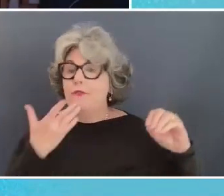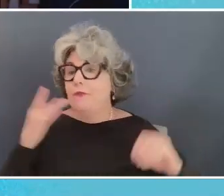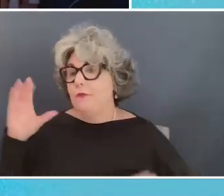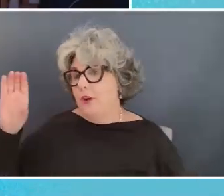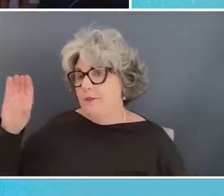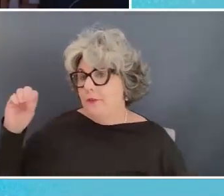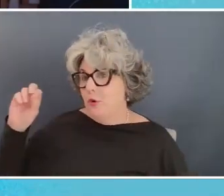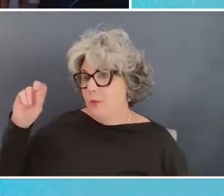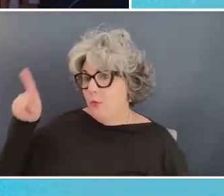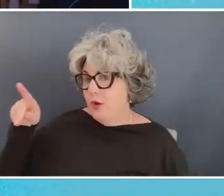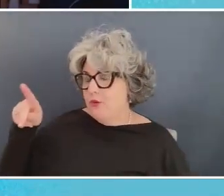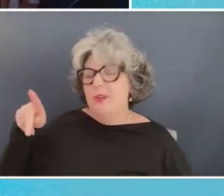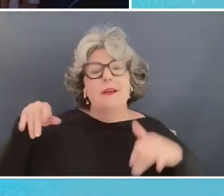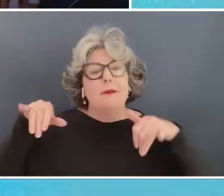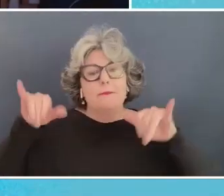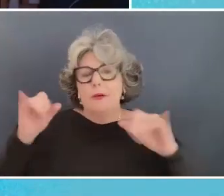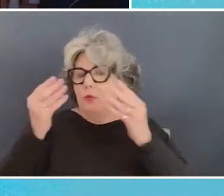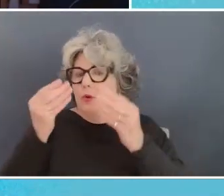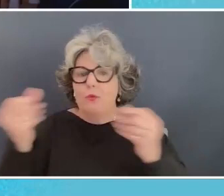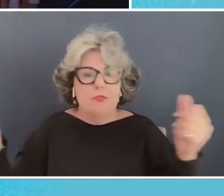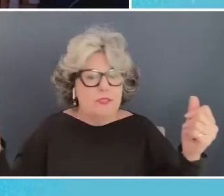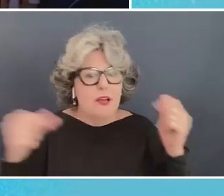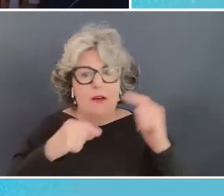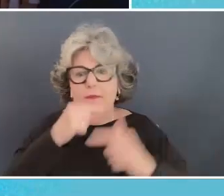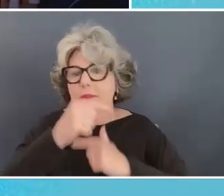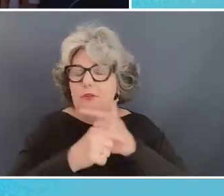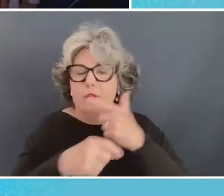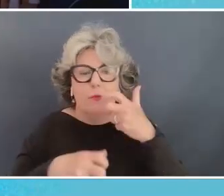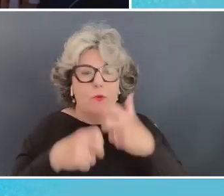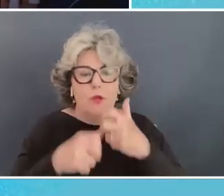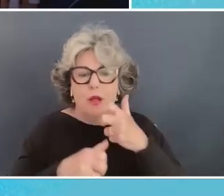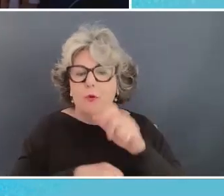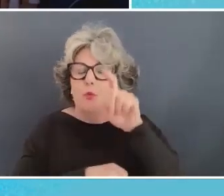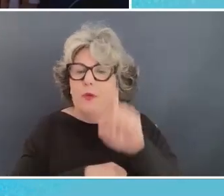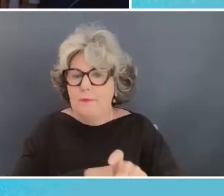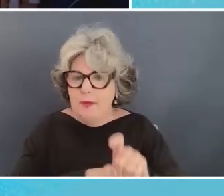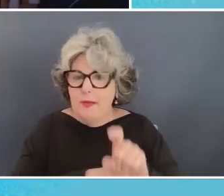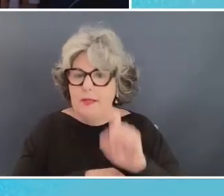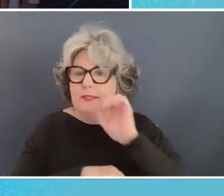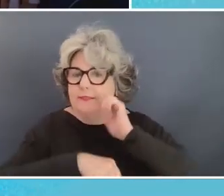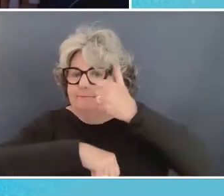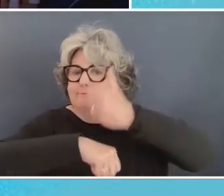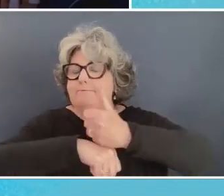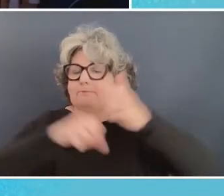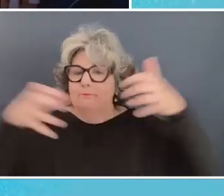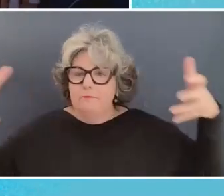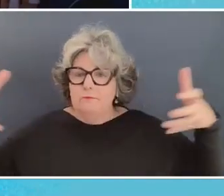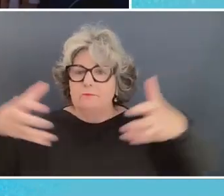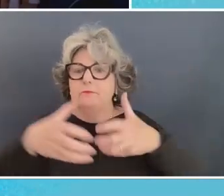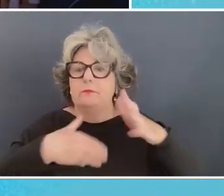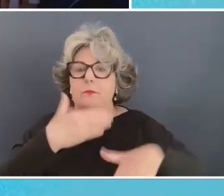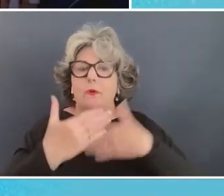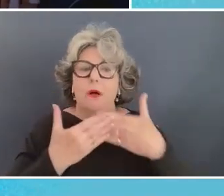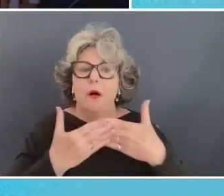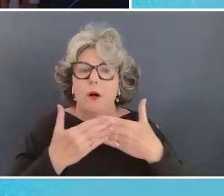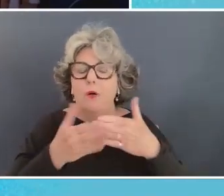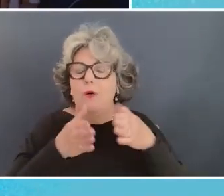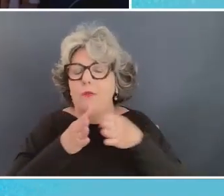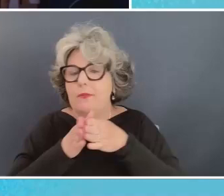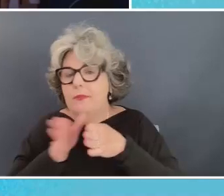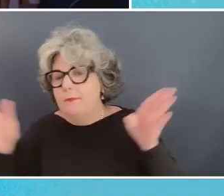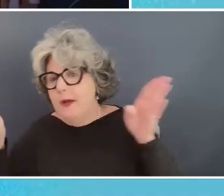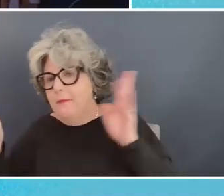and yet we won't solve those global problems without the mechanisms to bring in all the public sector